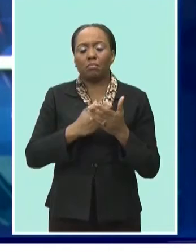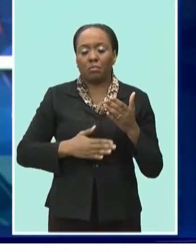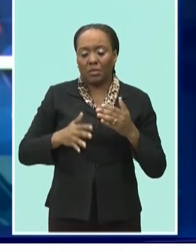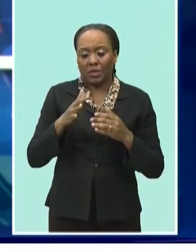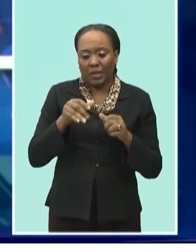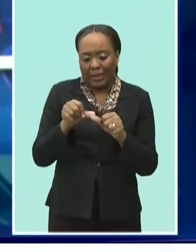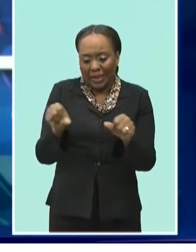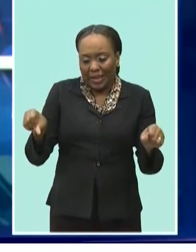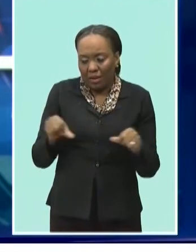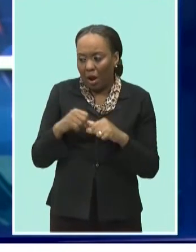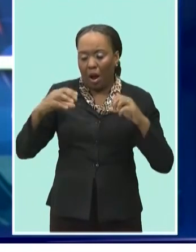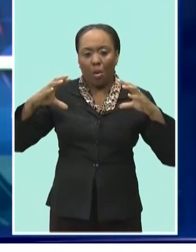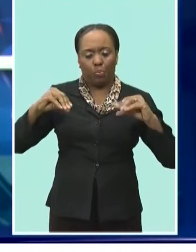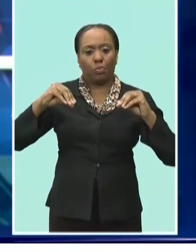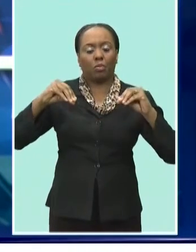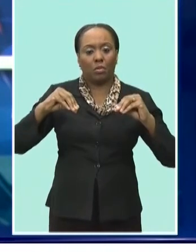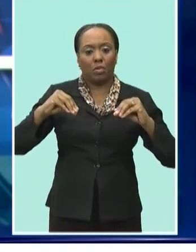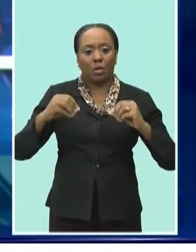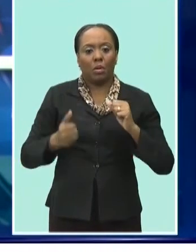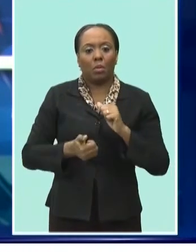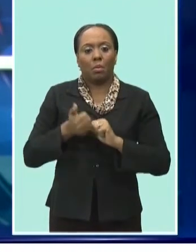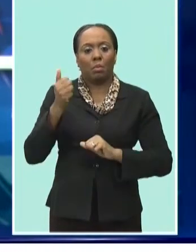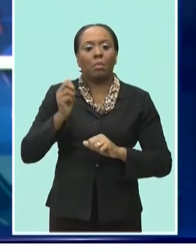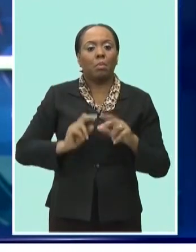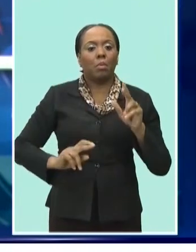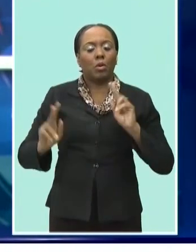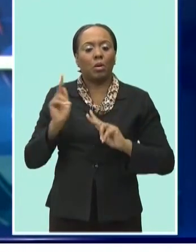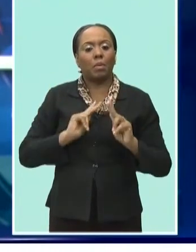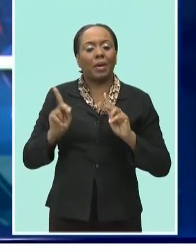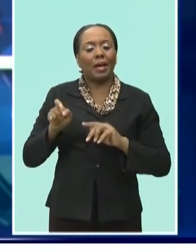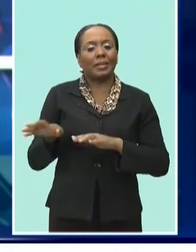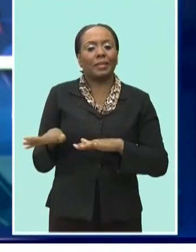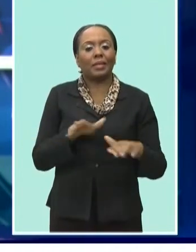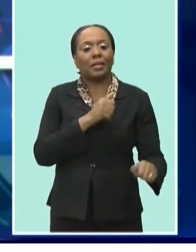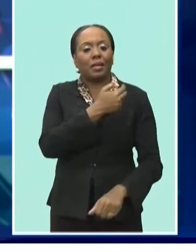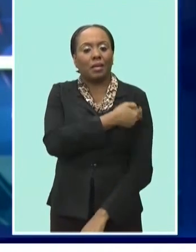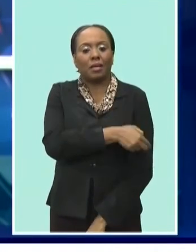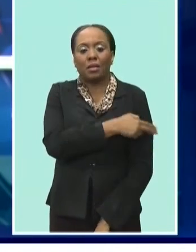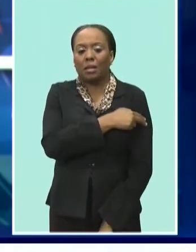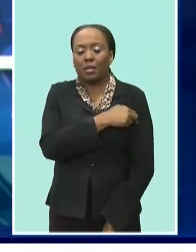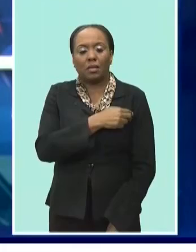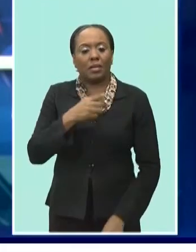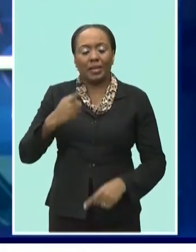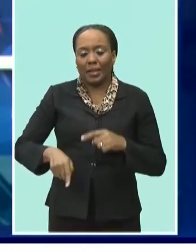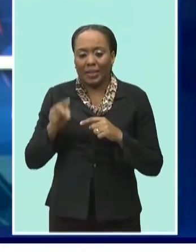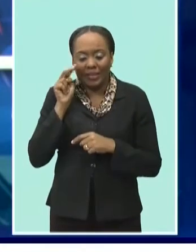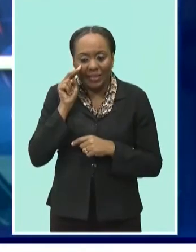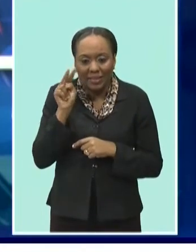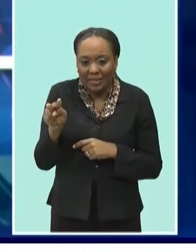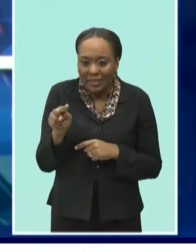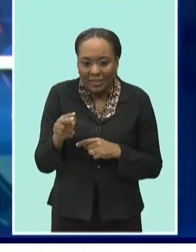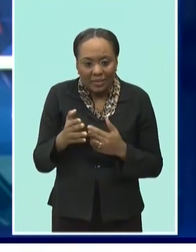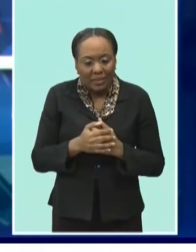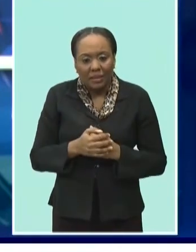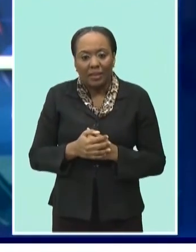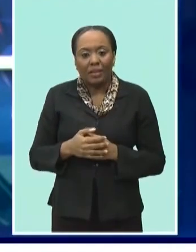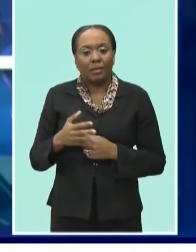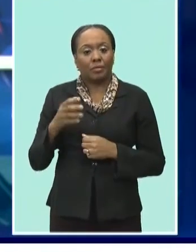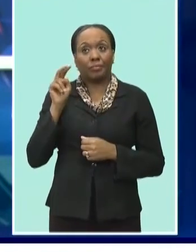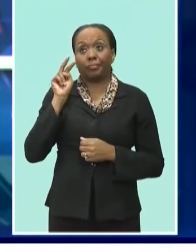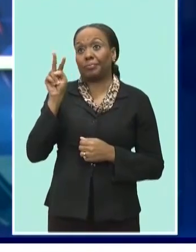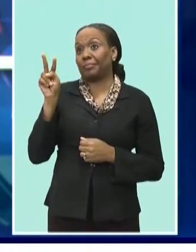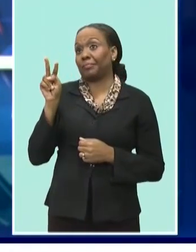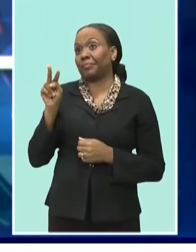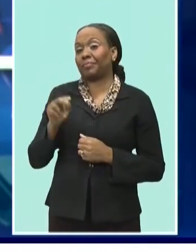hours. Most patients left the hospital since medical officers were unable to tend to them due to some poor lighting and Newsroom Guyana